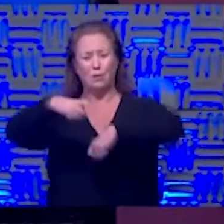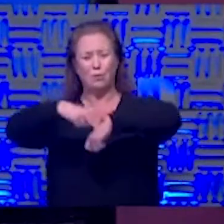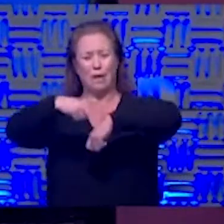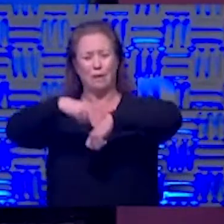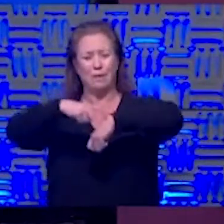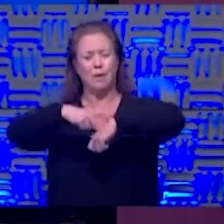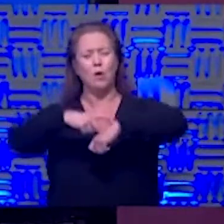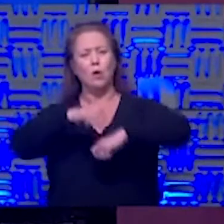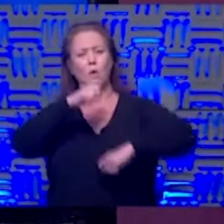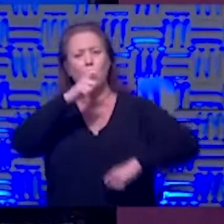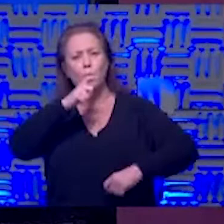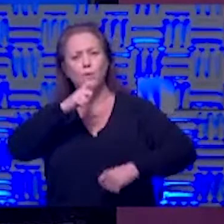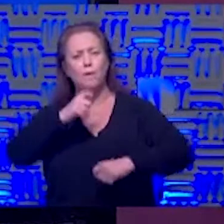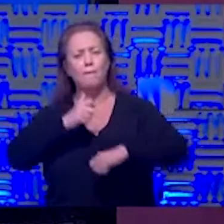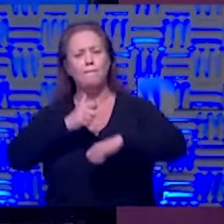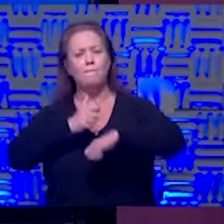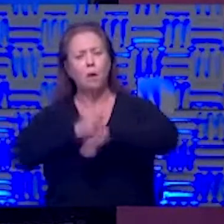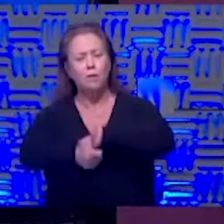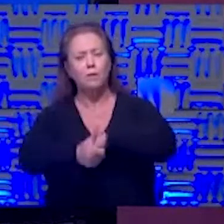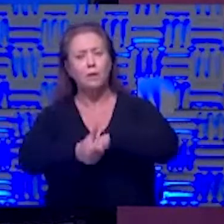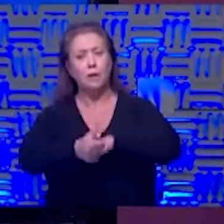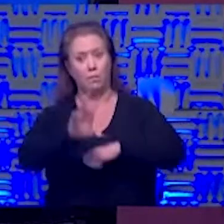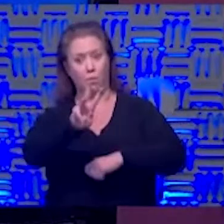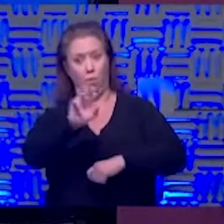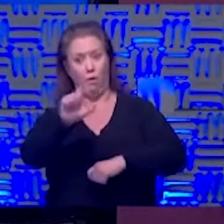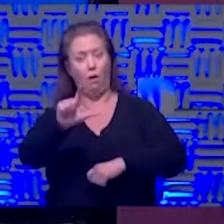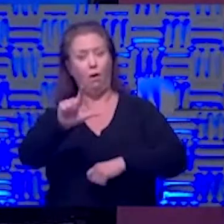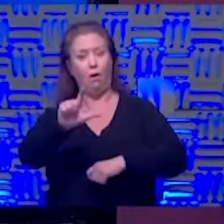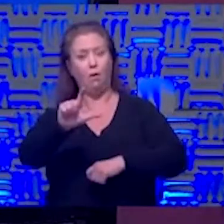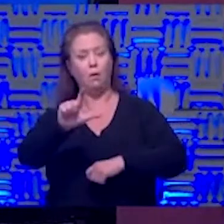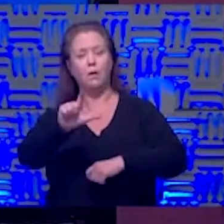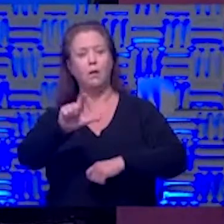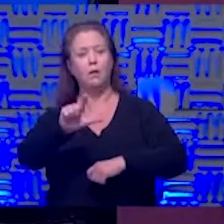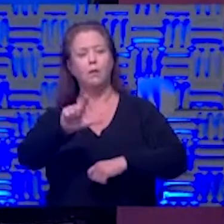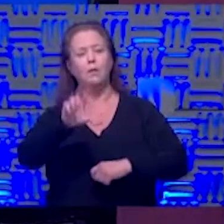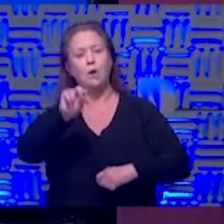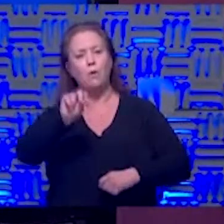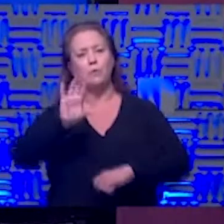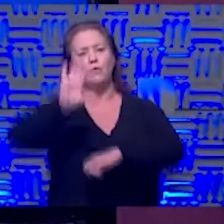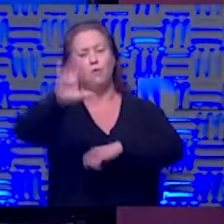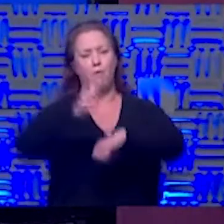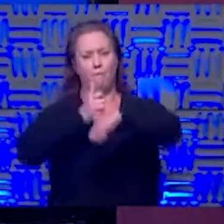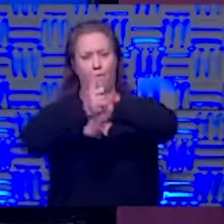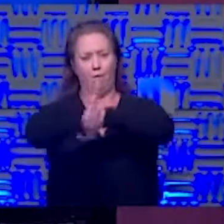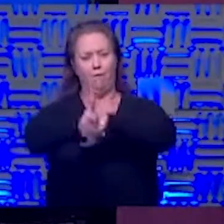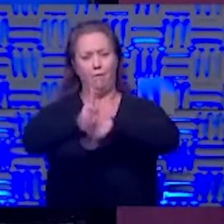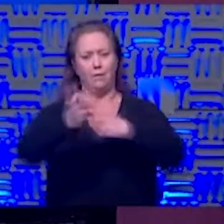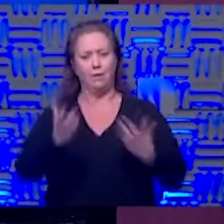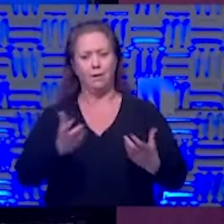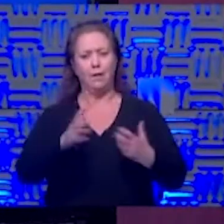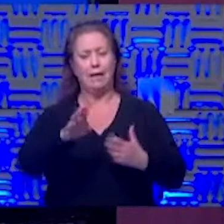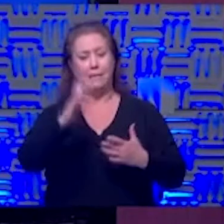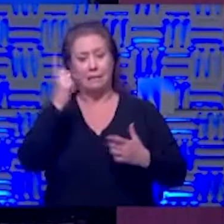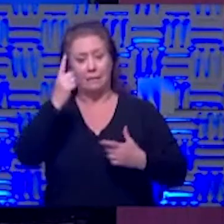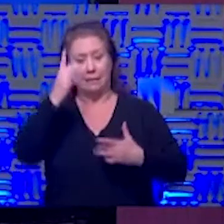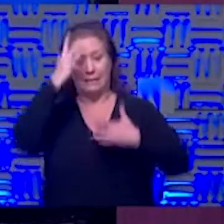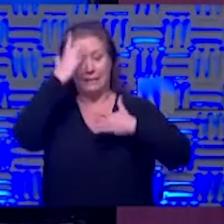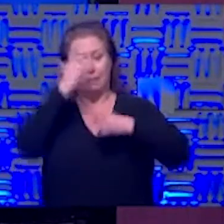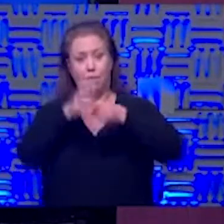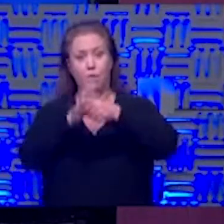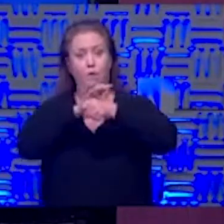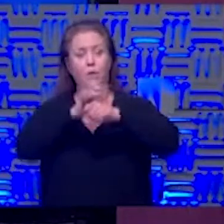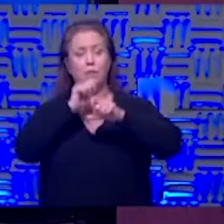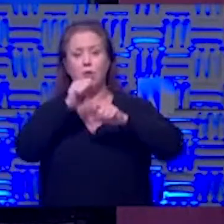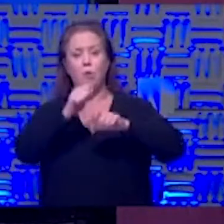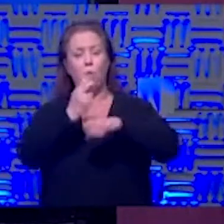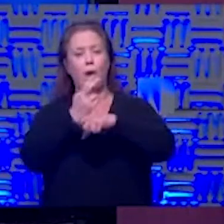the walls or is it yours if you don't wear a mask and somebody gets sick whose fault is it it's your fault and